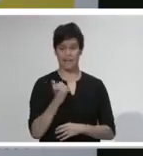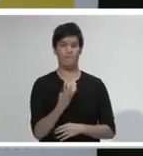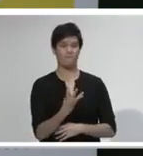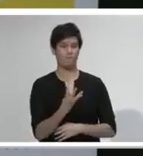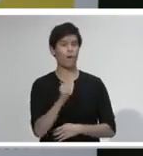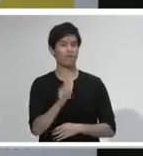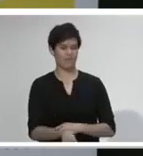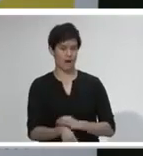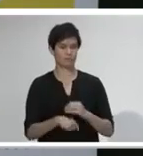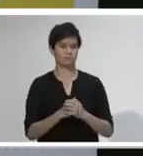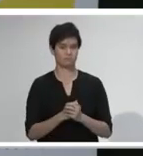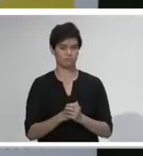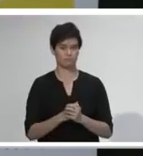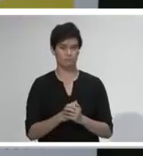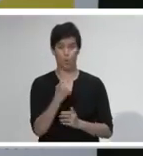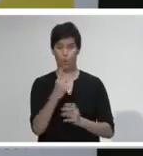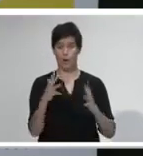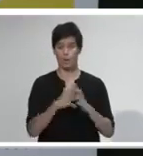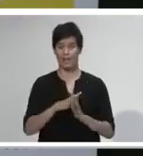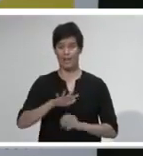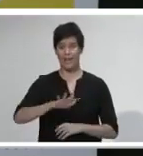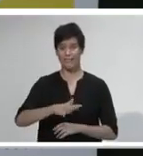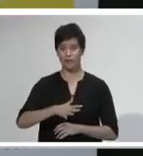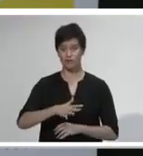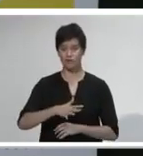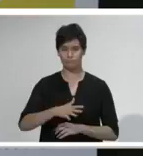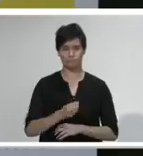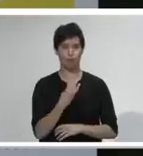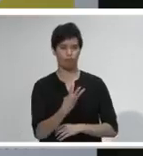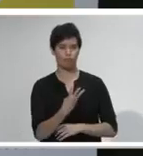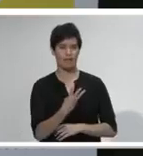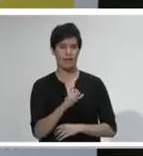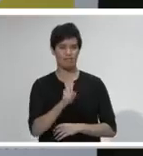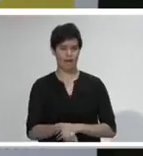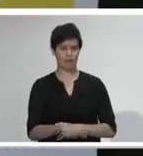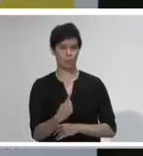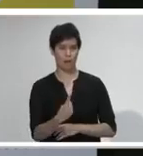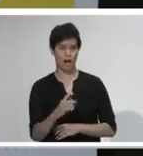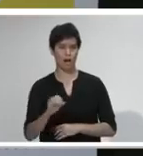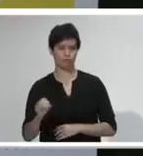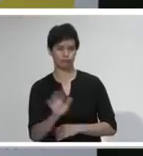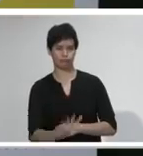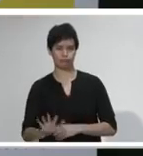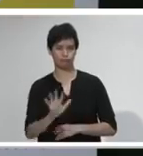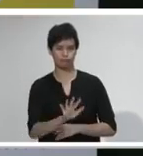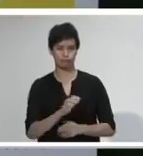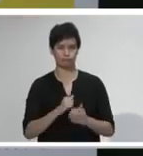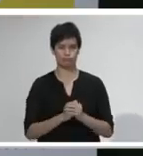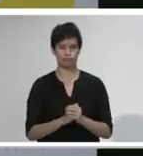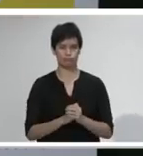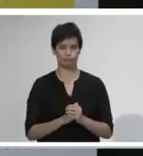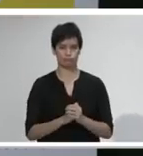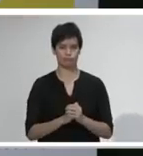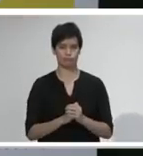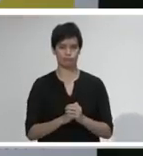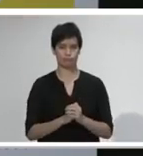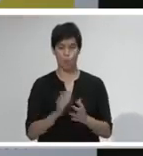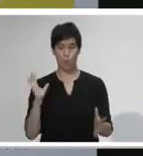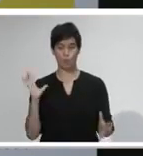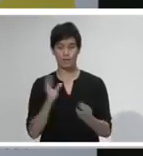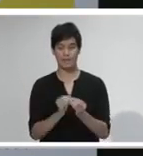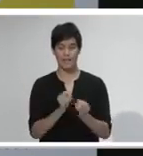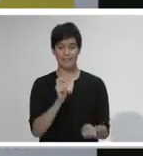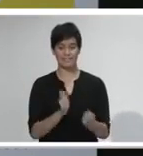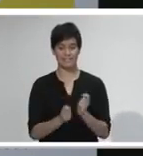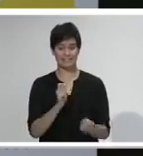average is 3,151, and a total of 83,224 tests